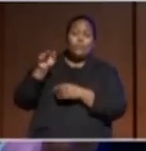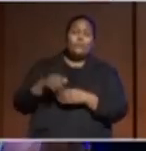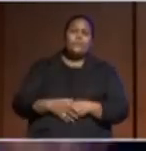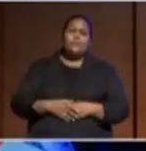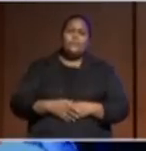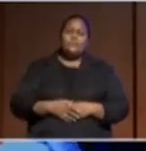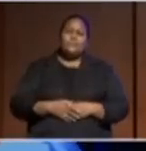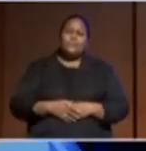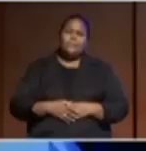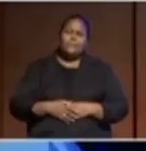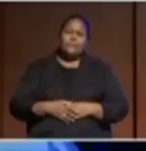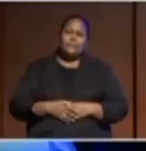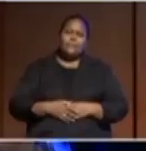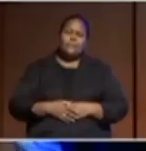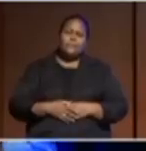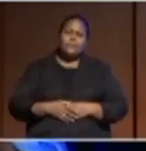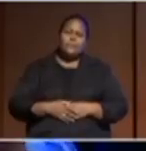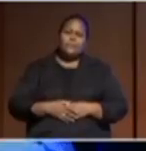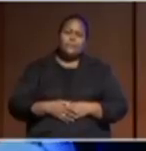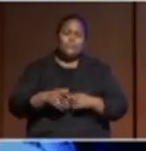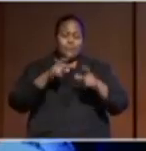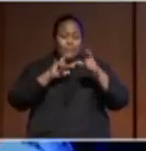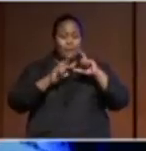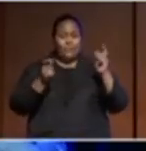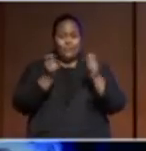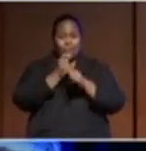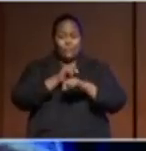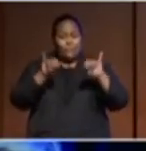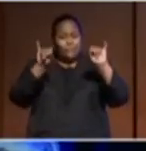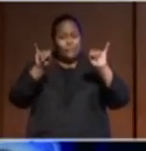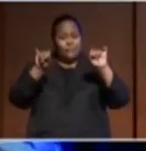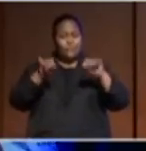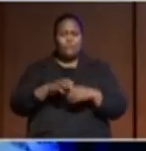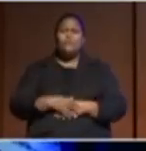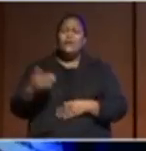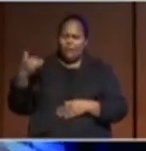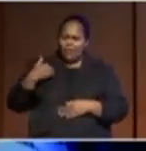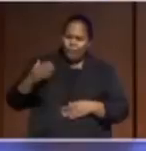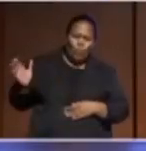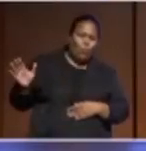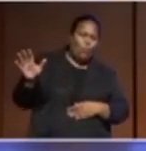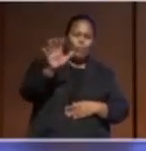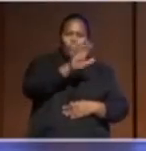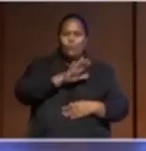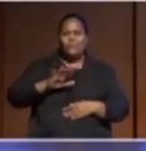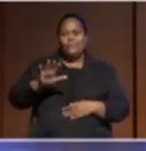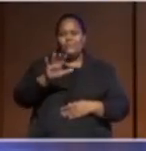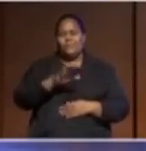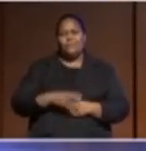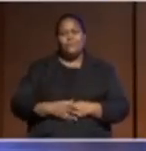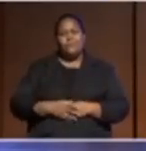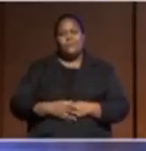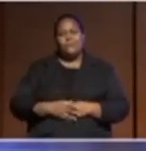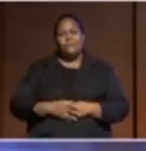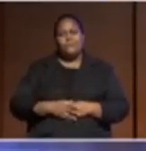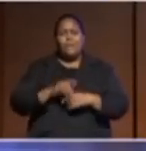COVID-19, climate change, these are global issues that affect everyone. And if you look at the